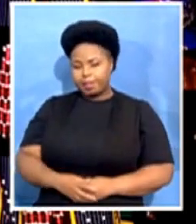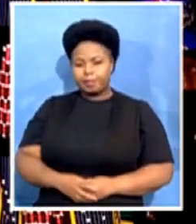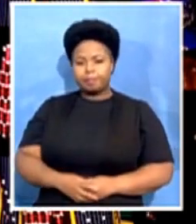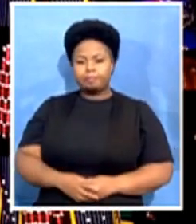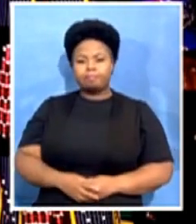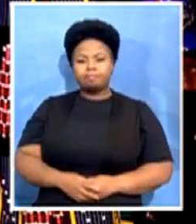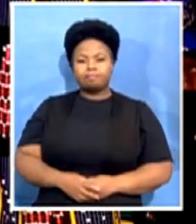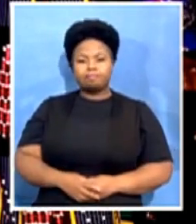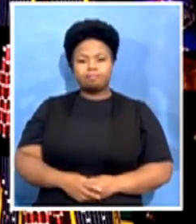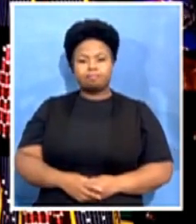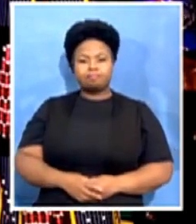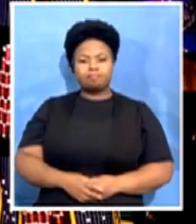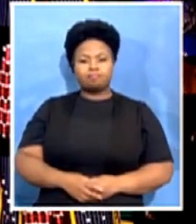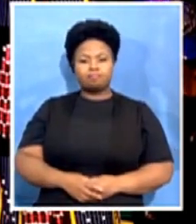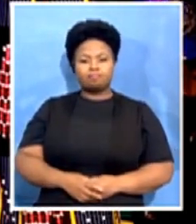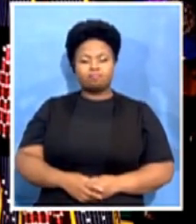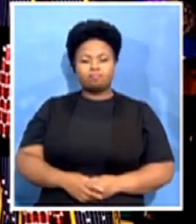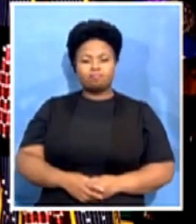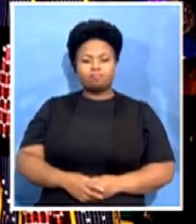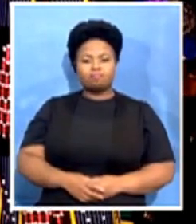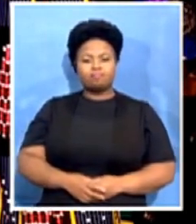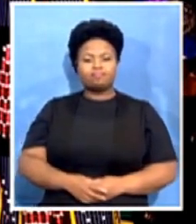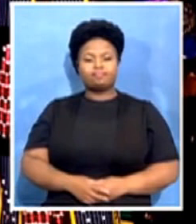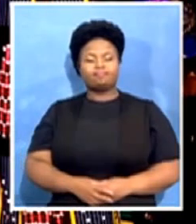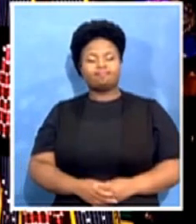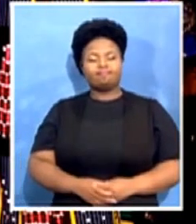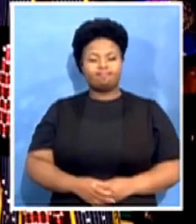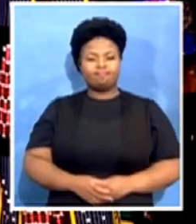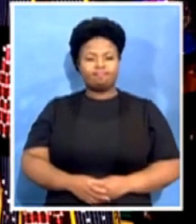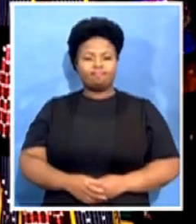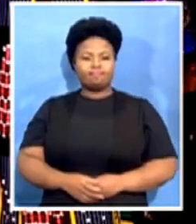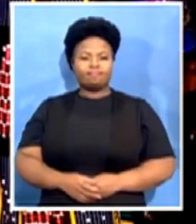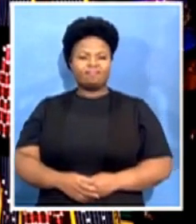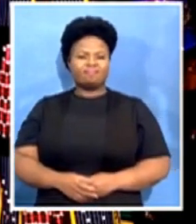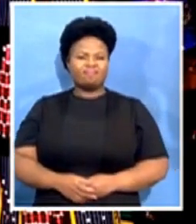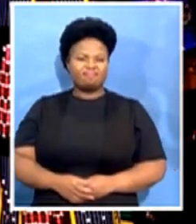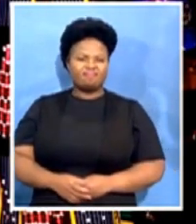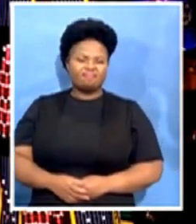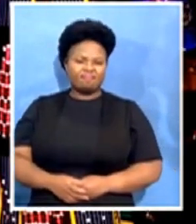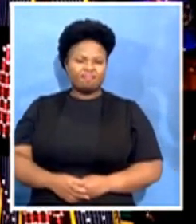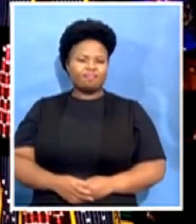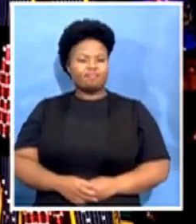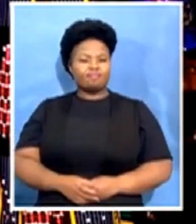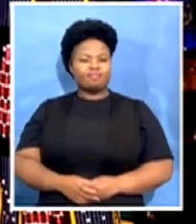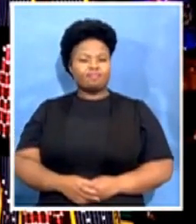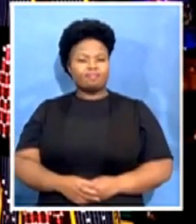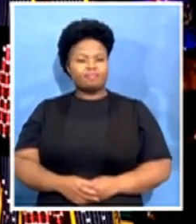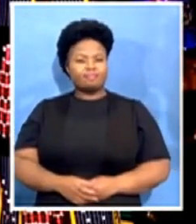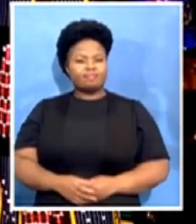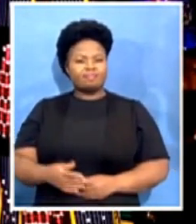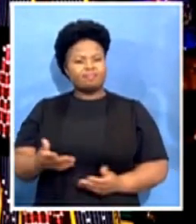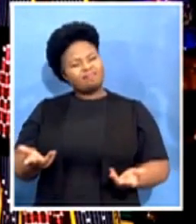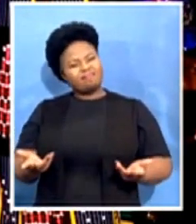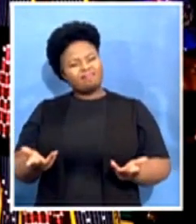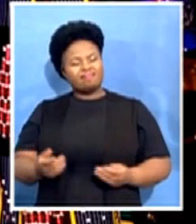Small wonder when why, it should be a small wonder than why